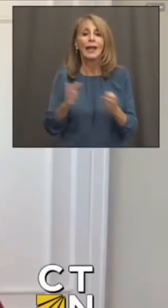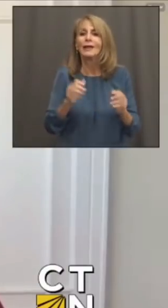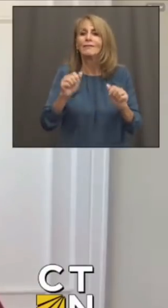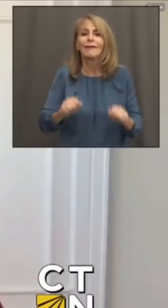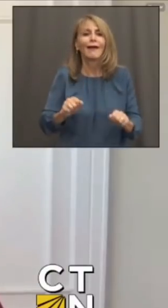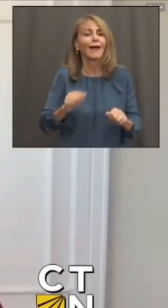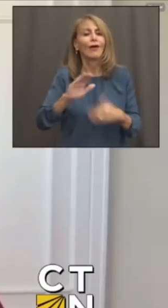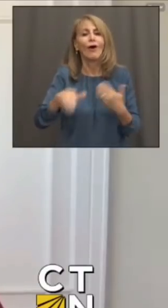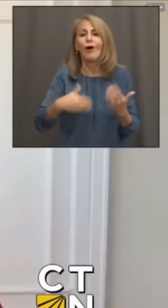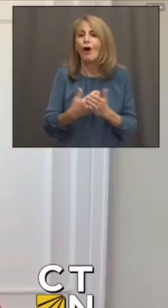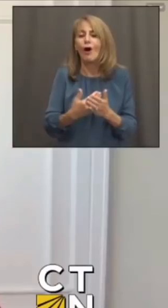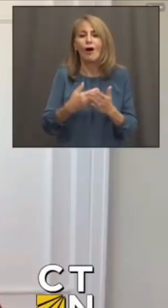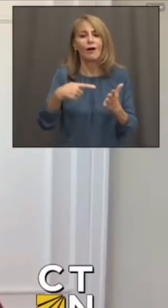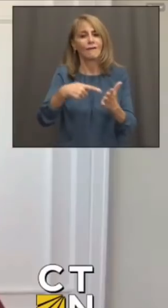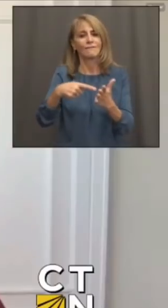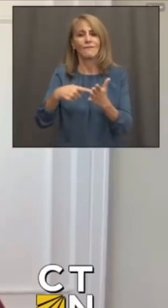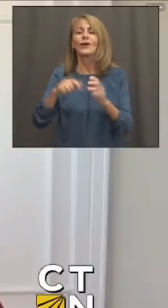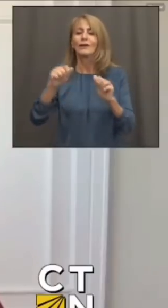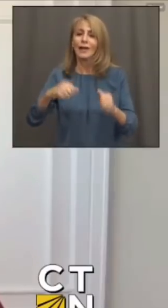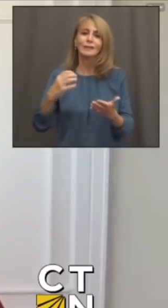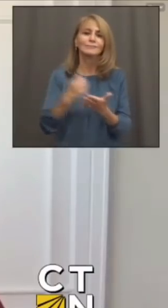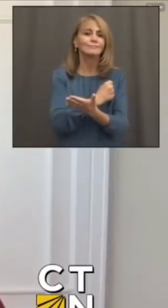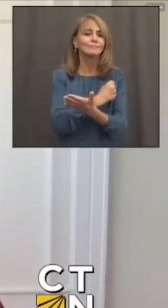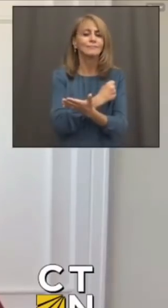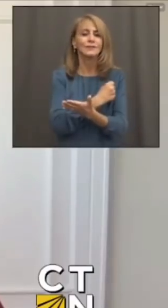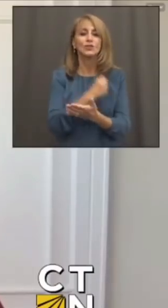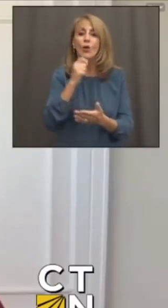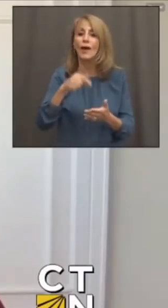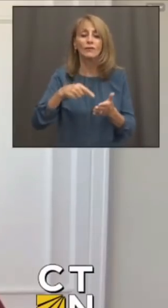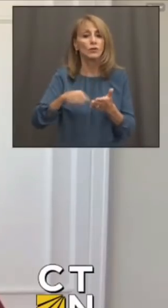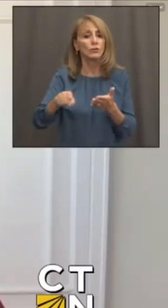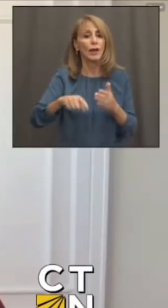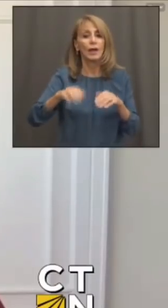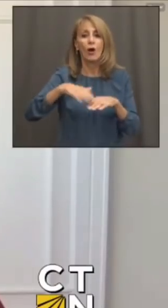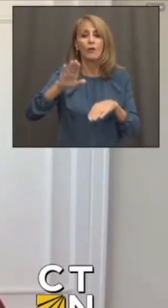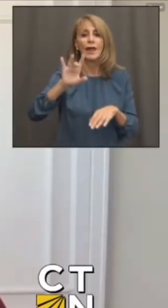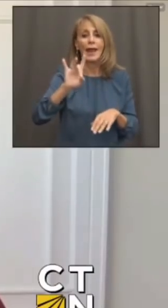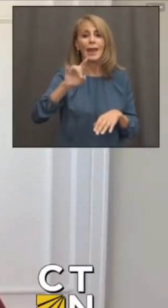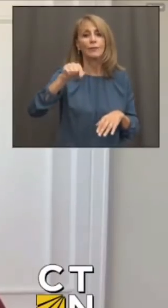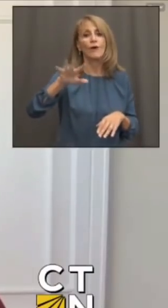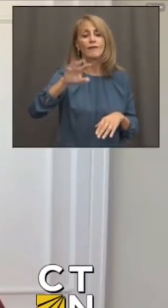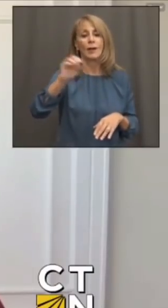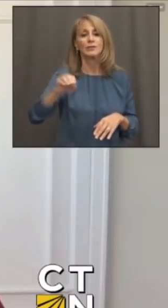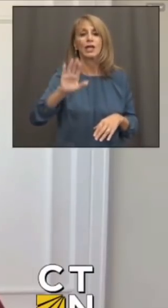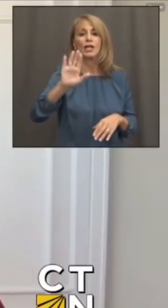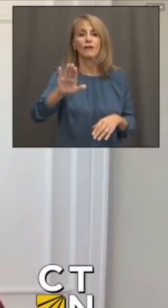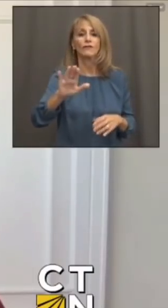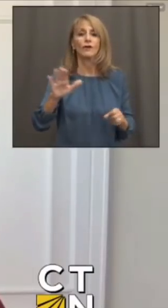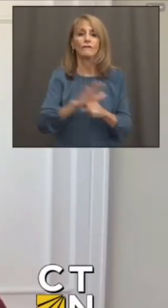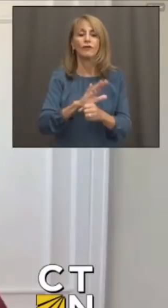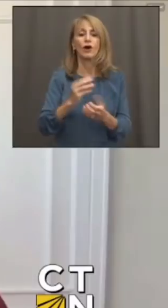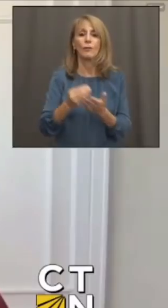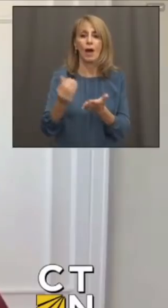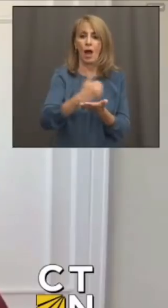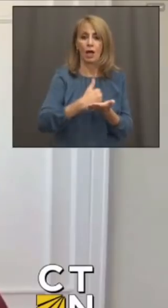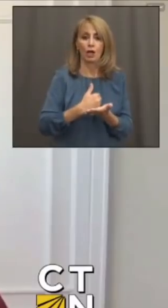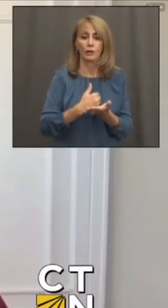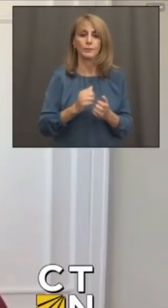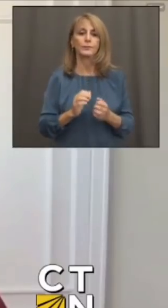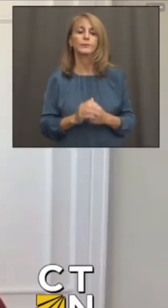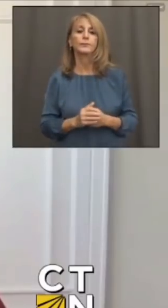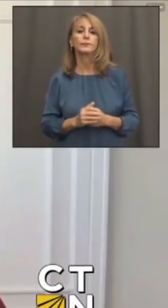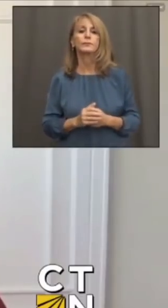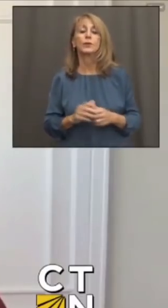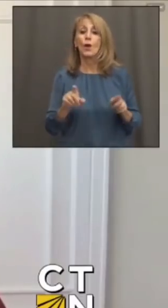everybody will benefit and you will not pay more than 8.5% of your income in premiums. And as the governor